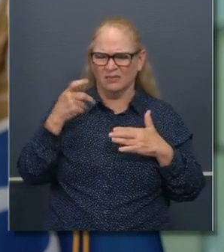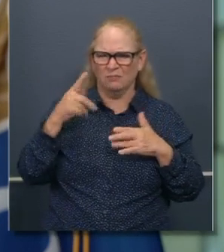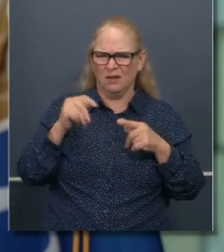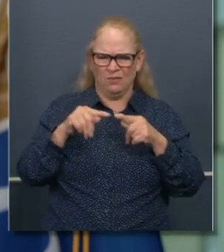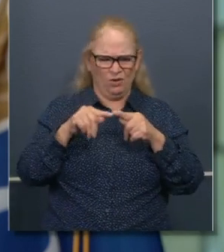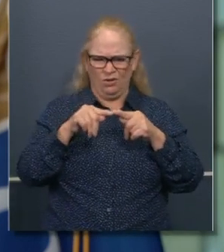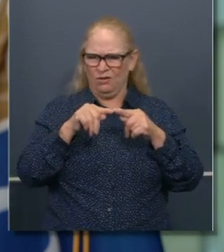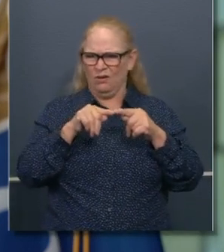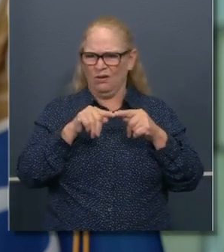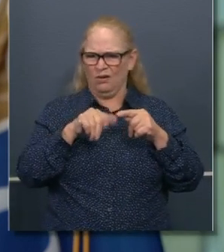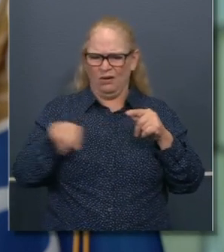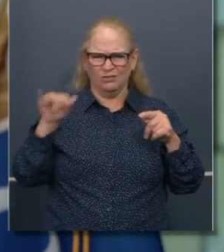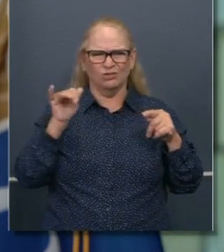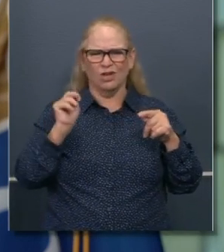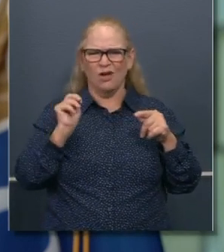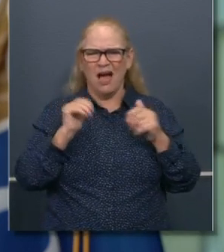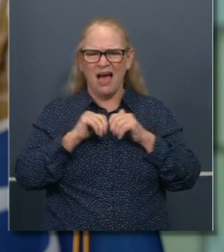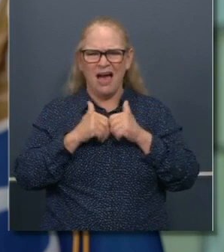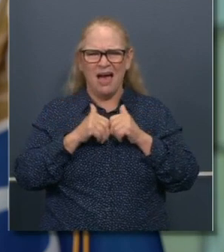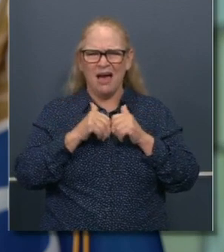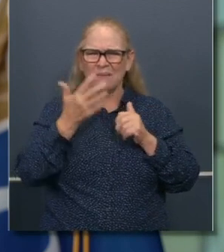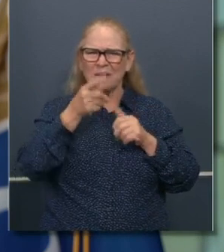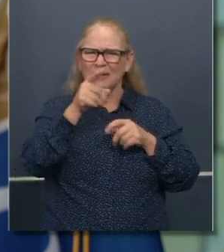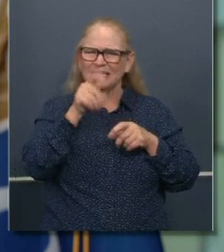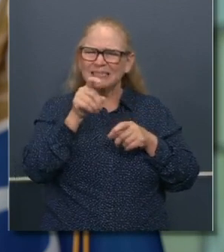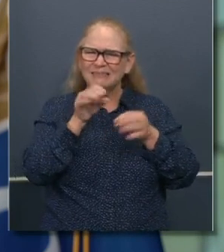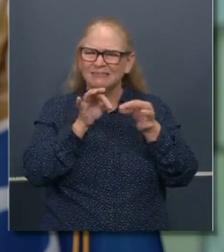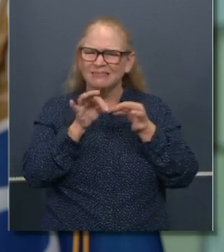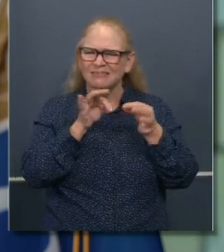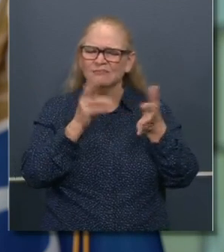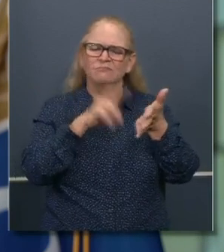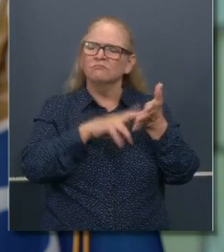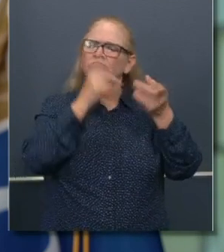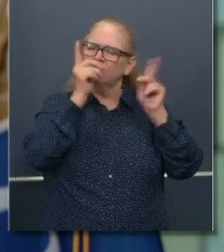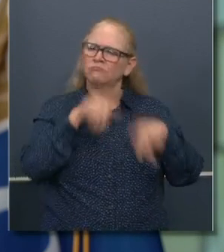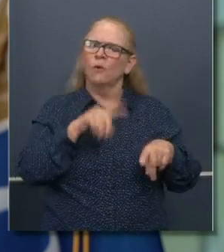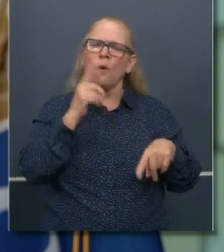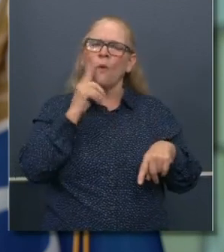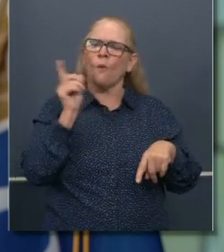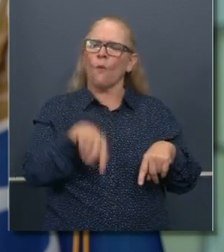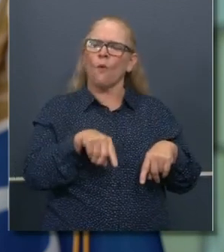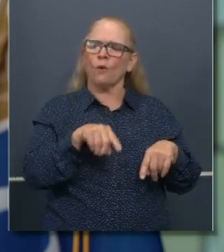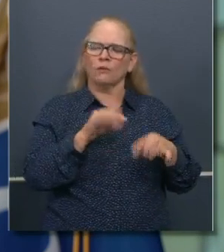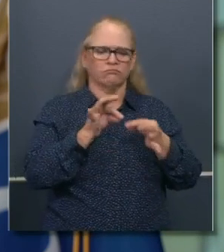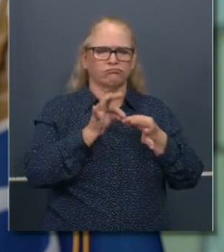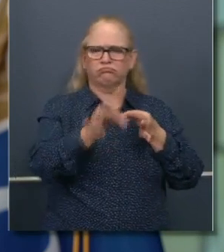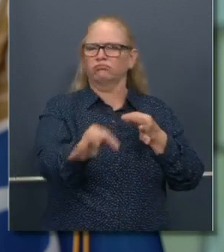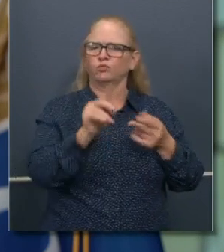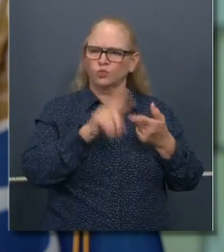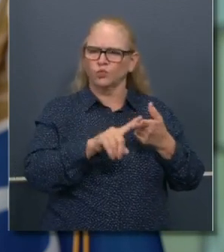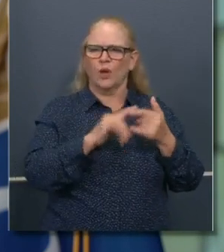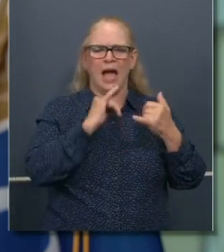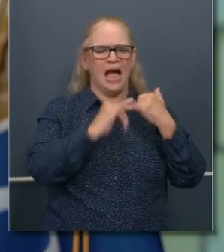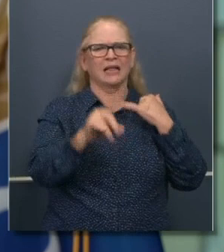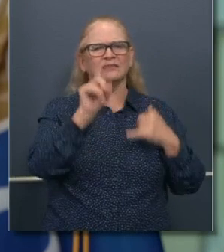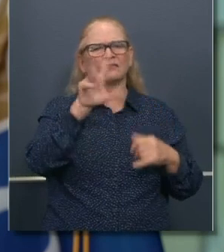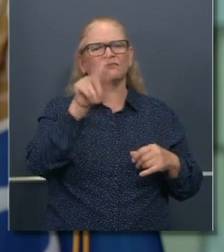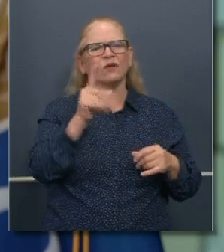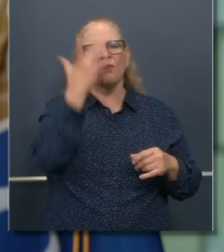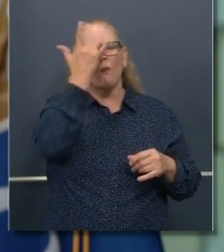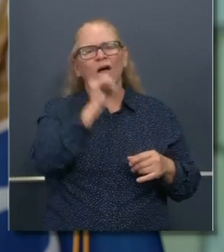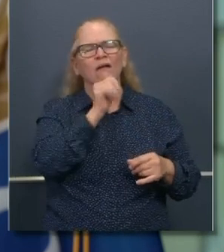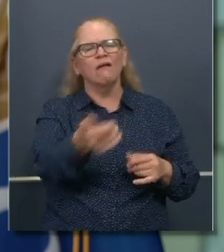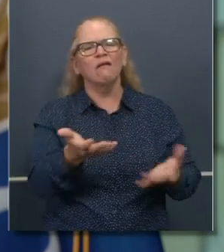those protections to the end of the year? We have urgency capacity with the legislature. So the answer is there's a way of addressing that.